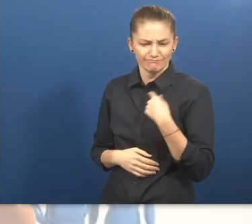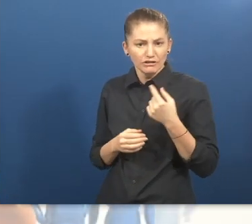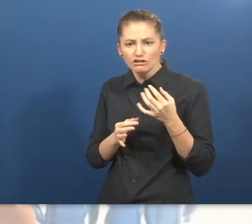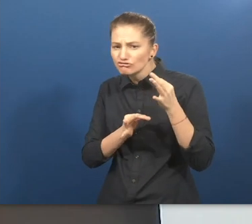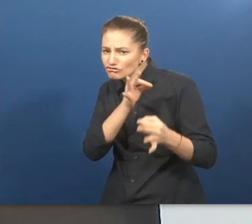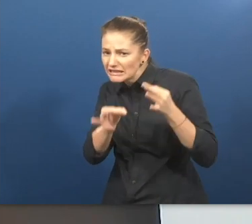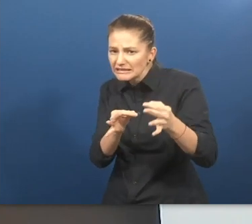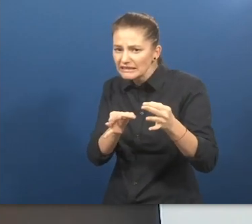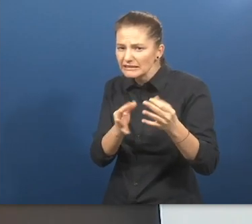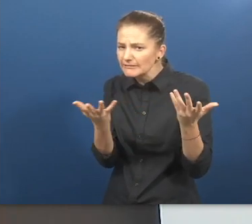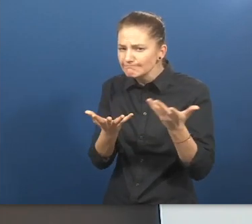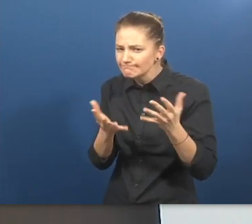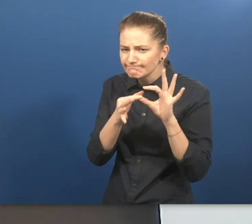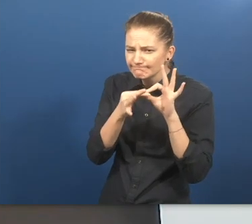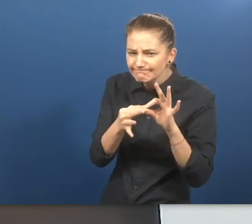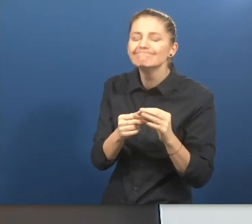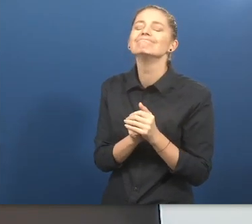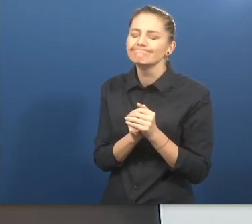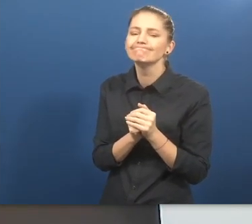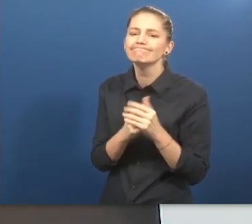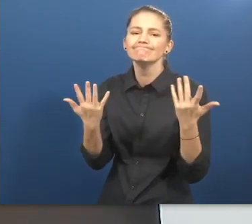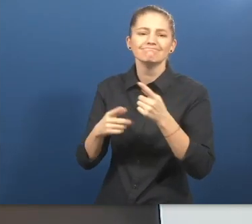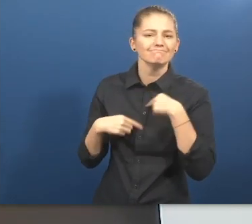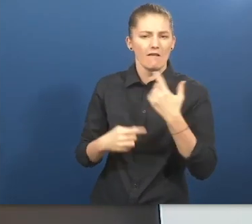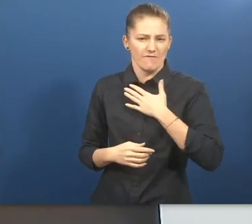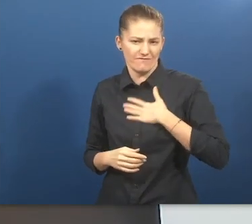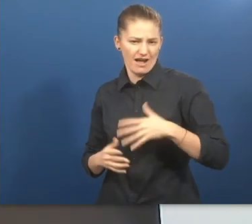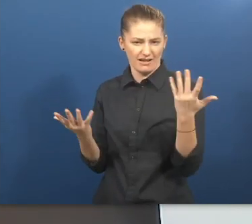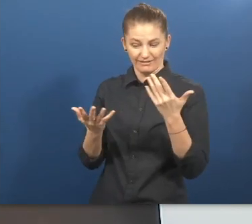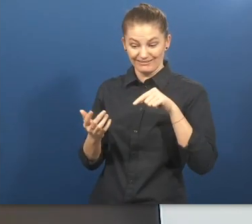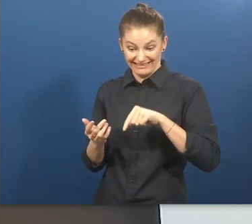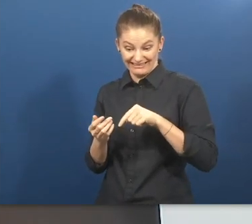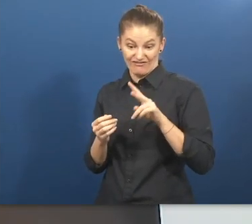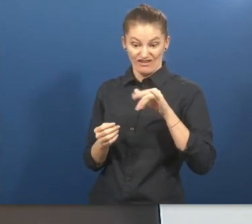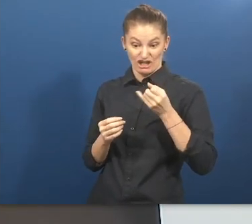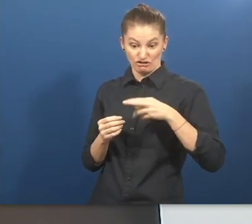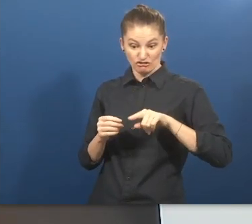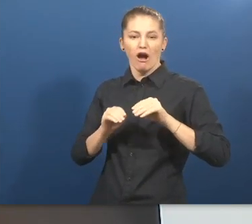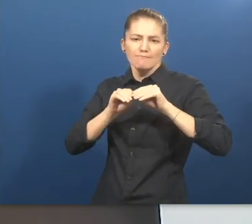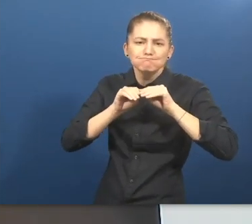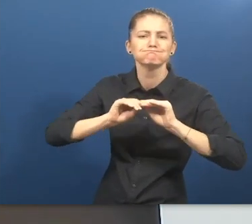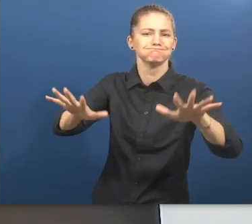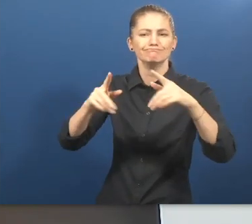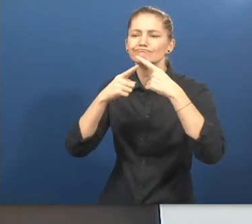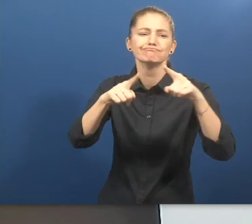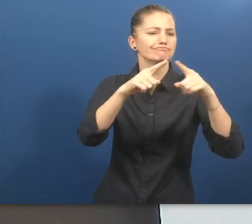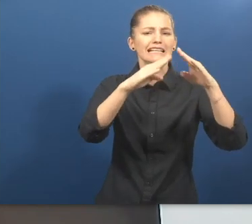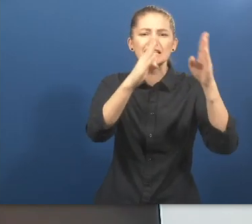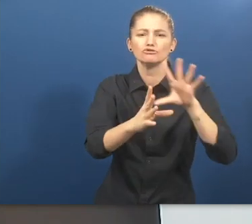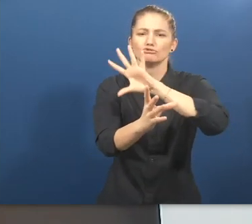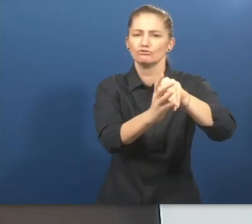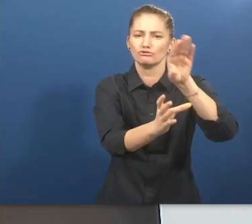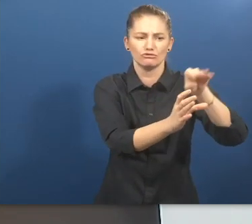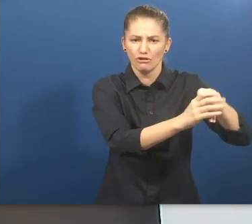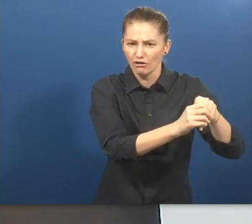Our strategy and objectives with Visor. Firstly, we will begin implementing it in much more industries and places.